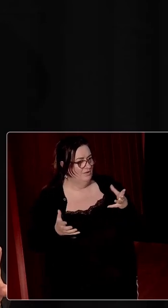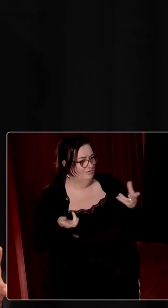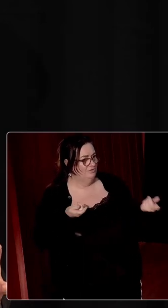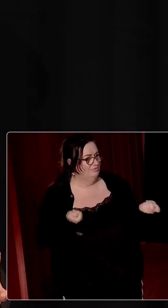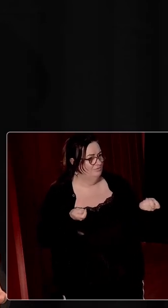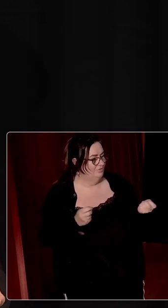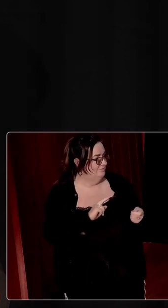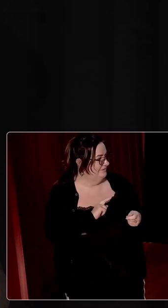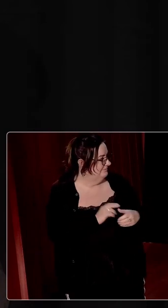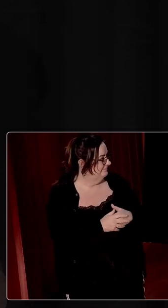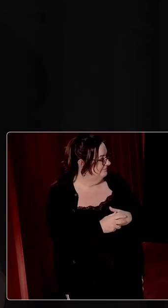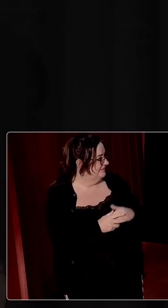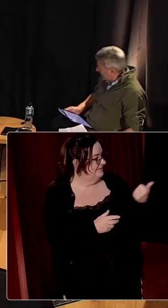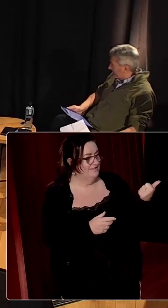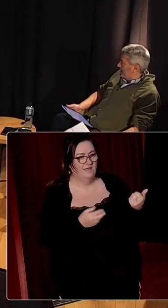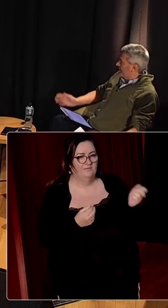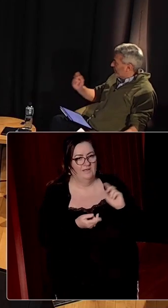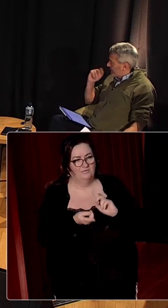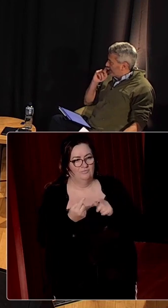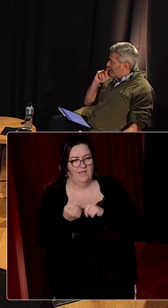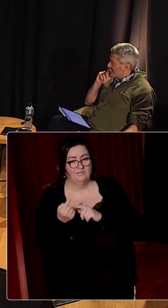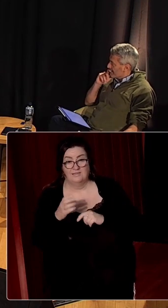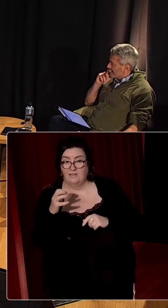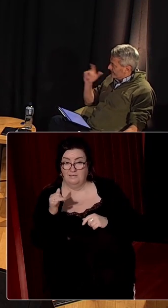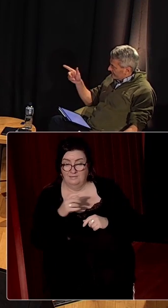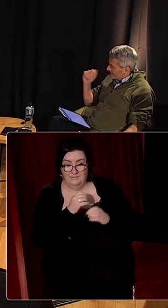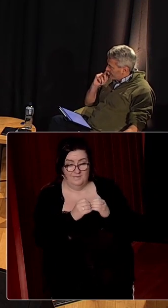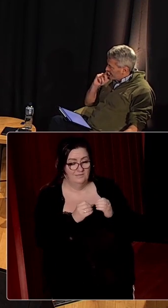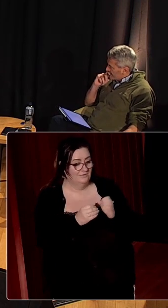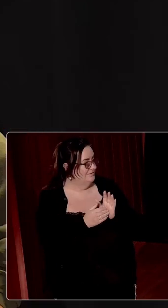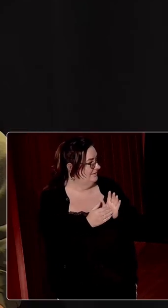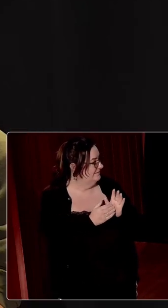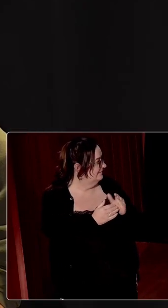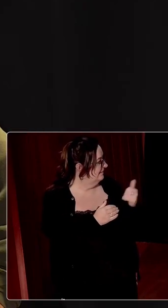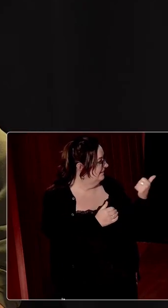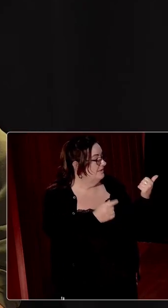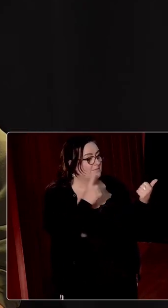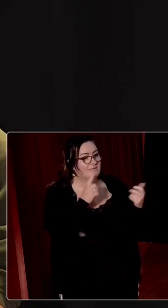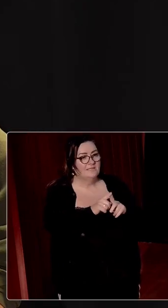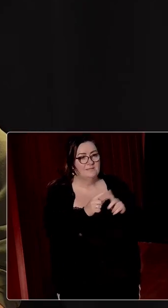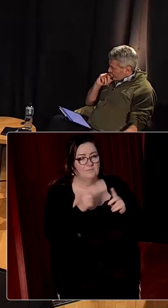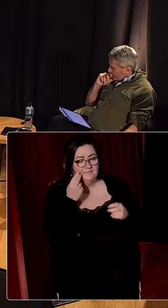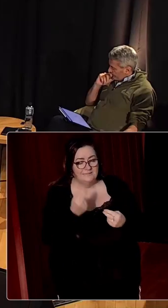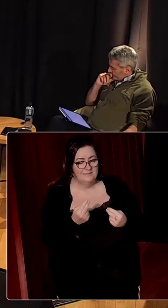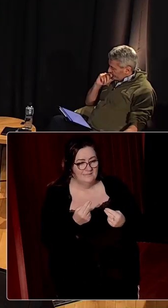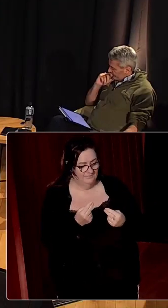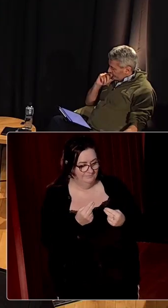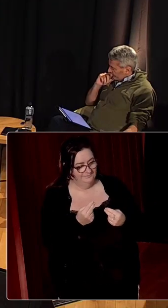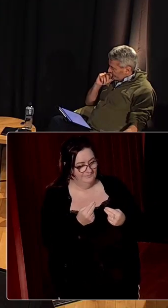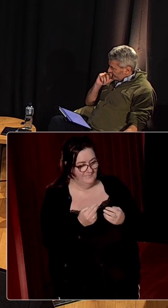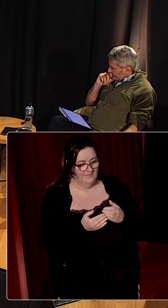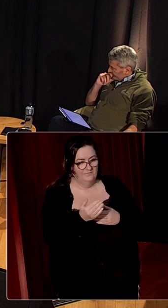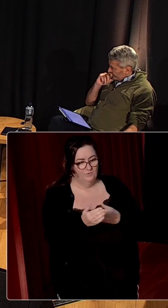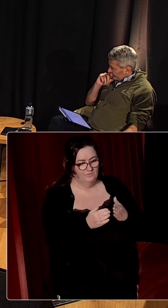both jurisdictions. A carnival of reaction as Connolly predicted. Yes. we do need to give the situation the open-ended